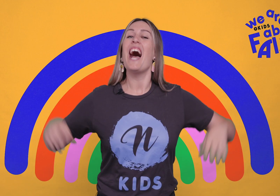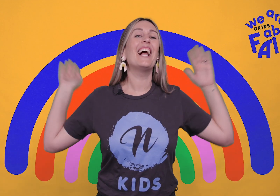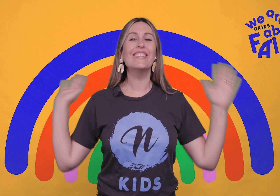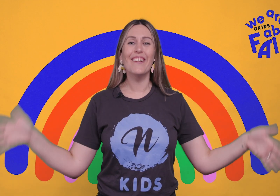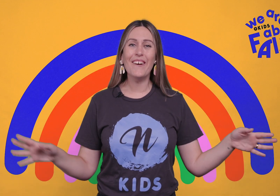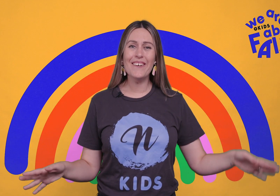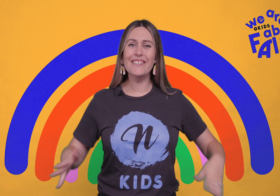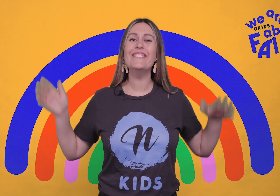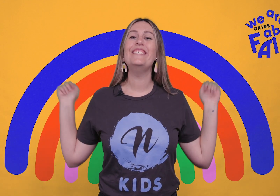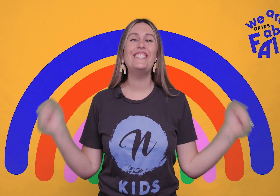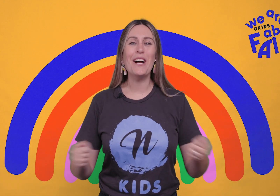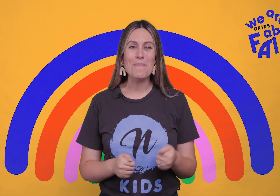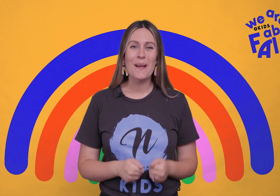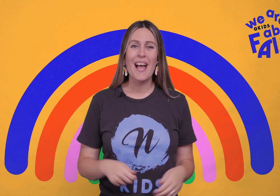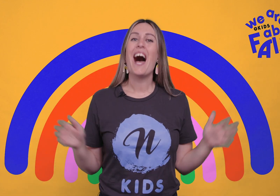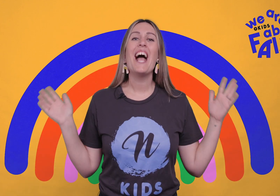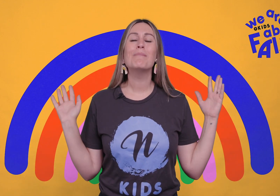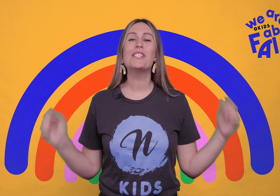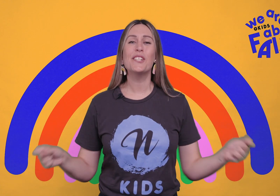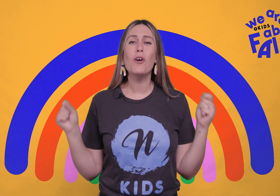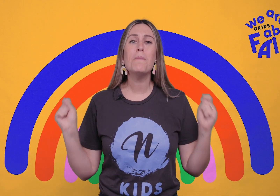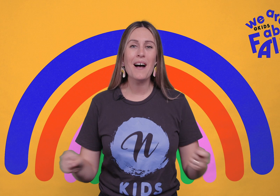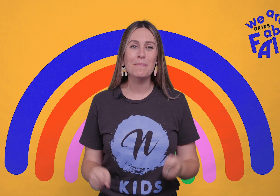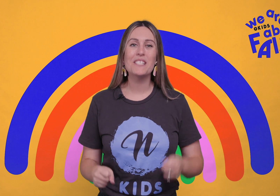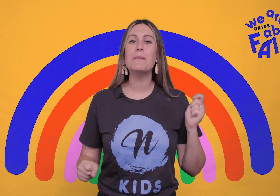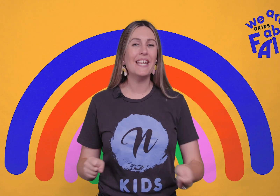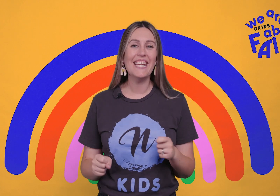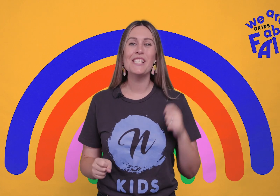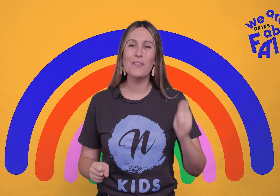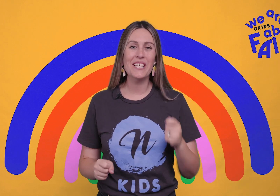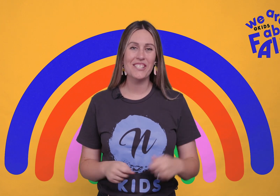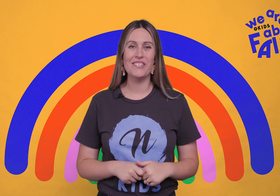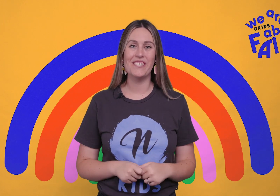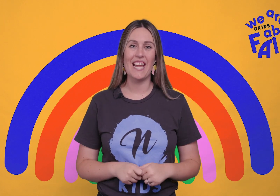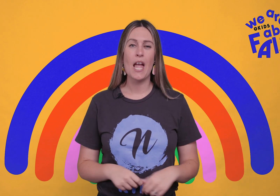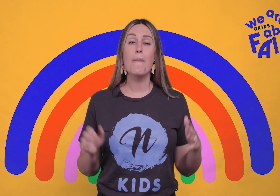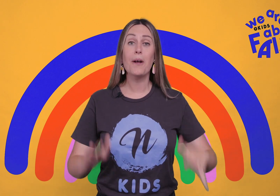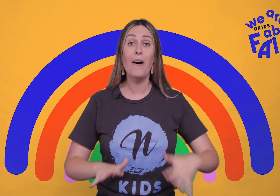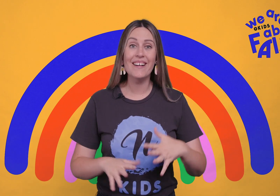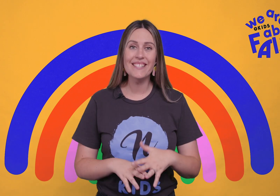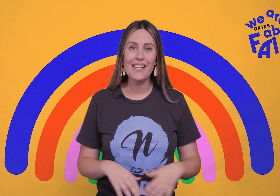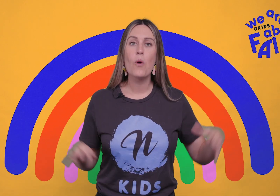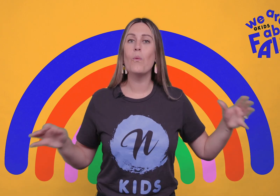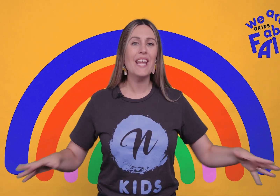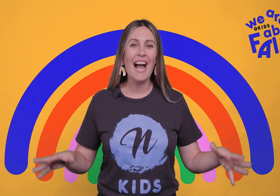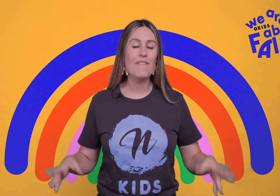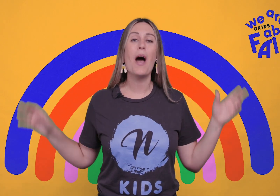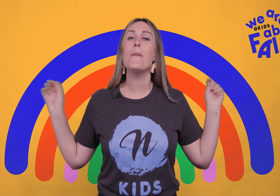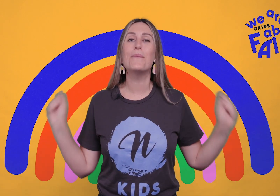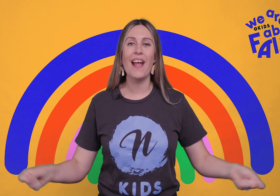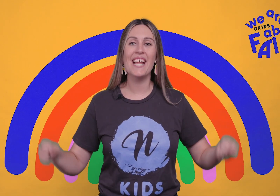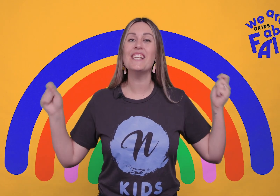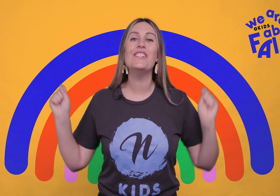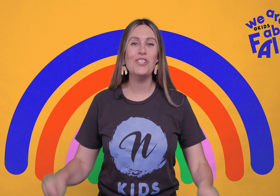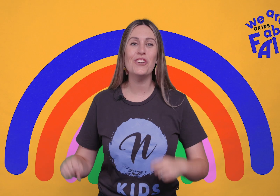Hello, Jump! I am so pumped to be here talking to you today because we have